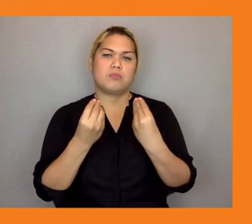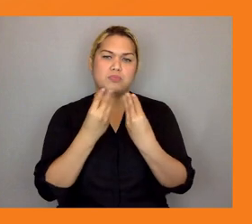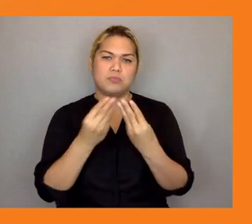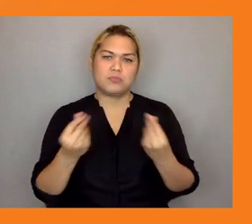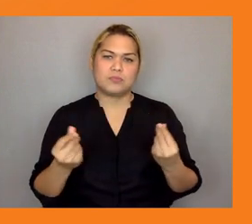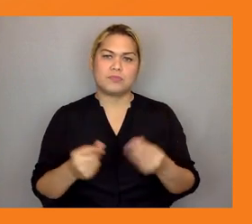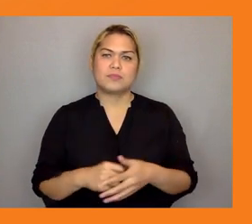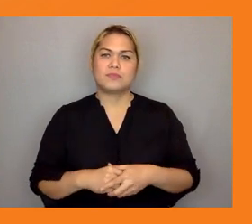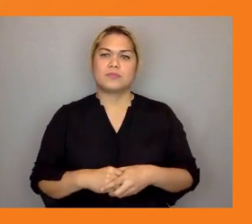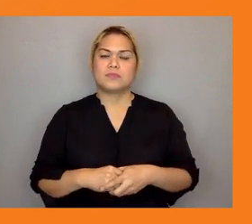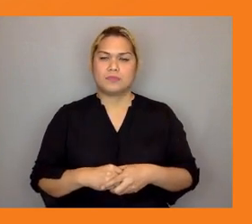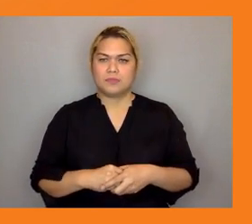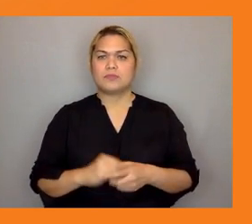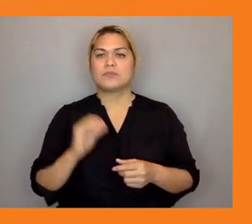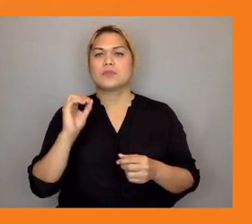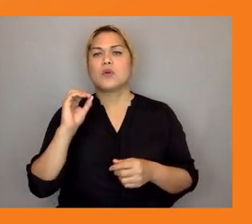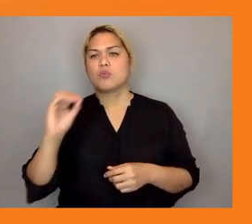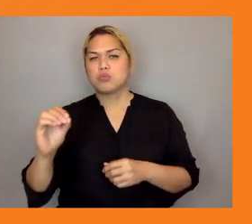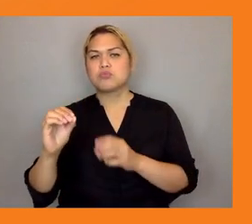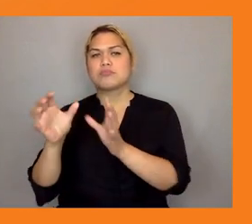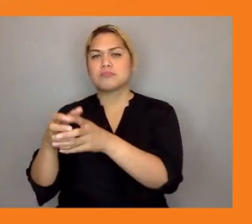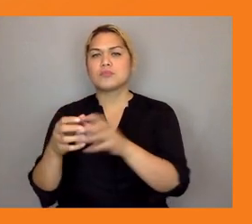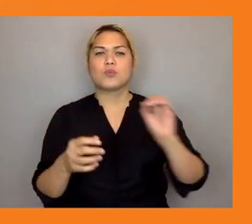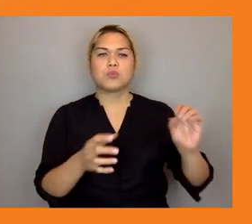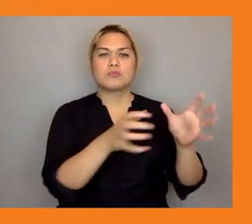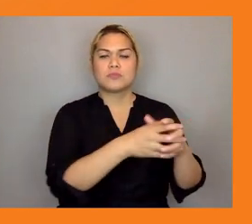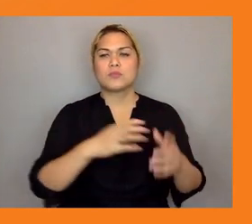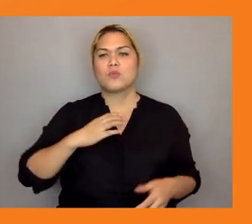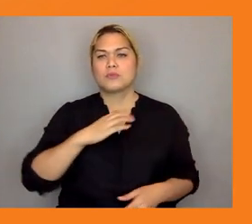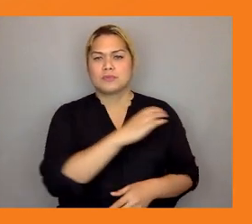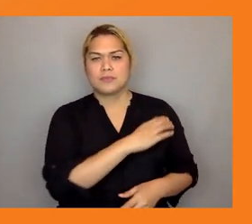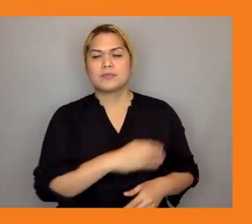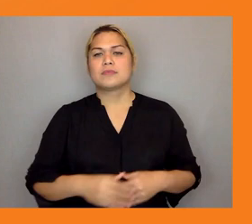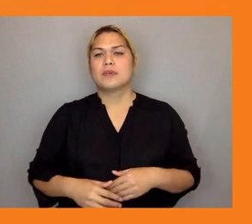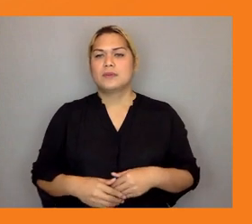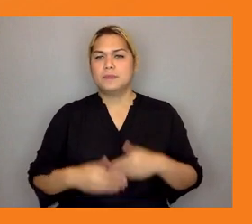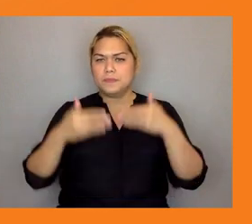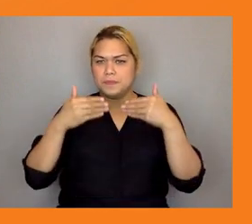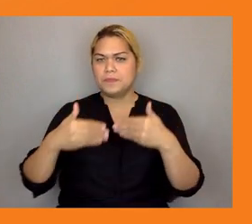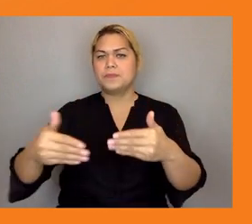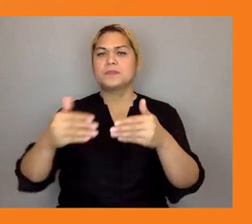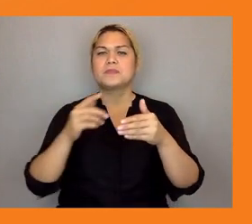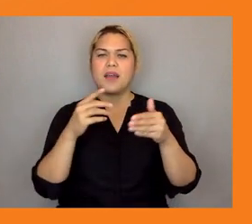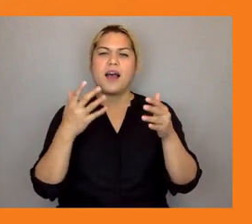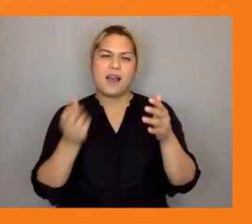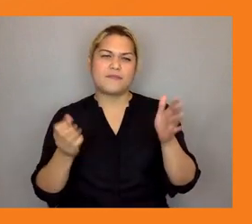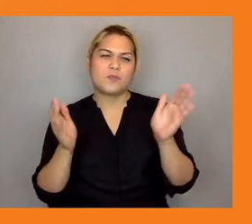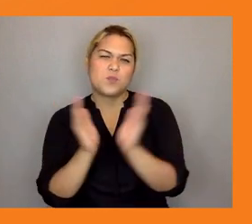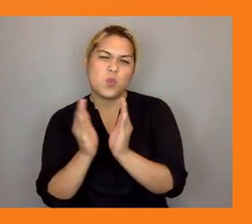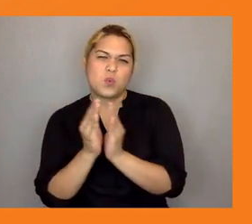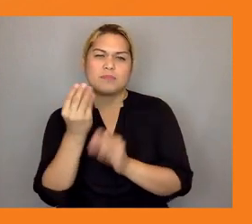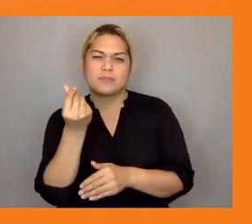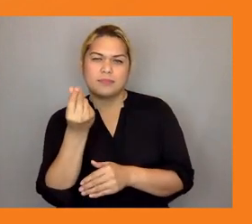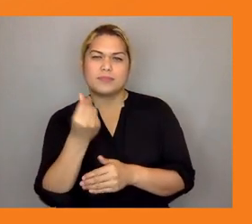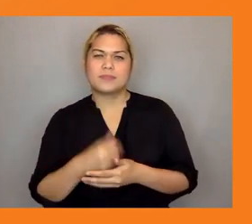eventually they will receive uh small scale funding from the adb uh to implement the project uh